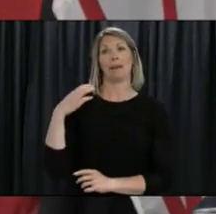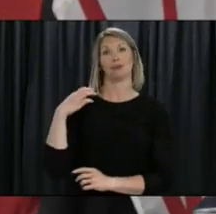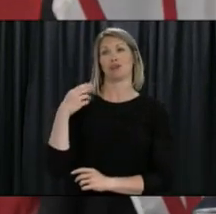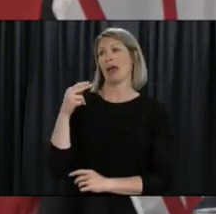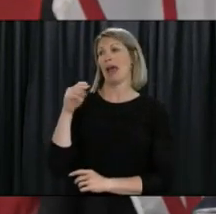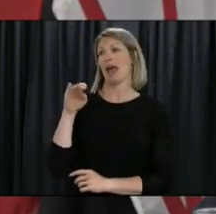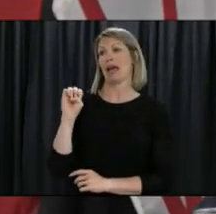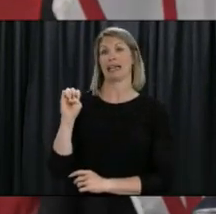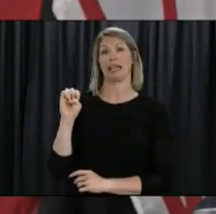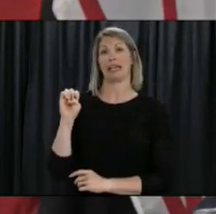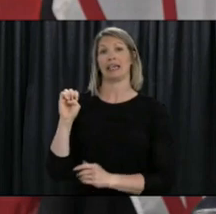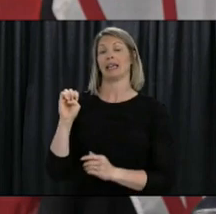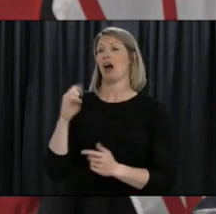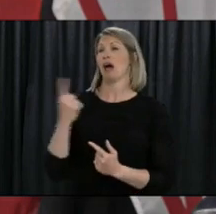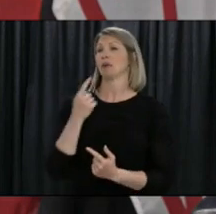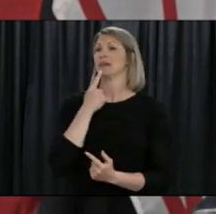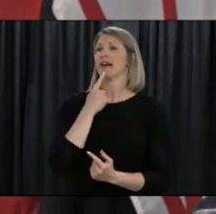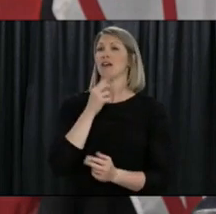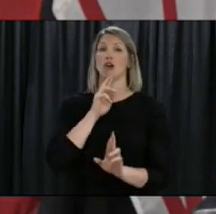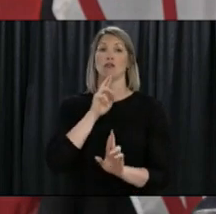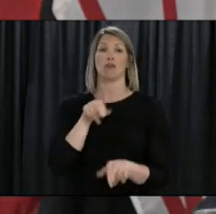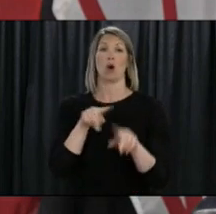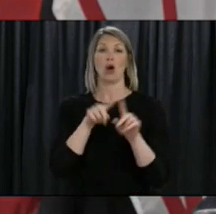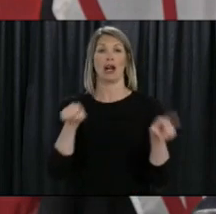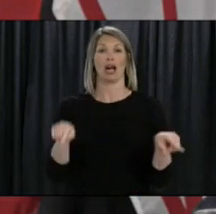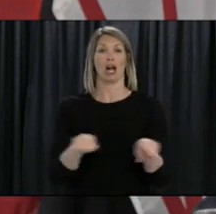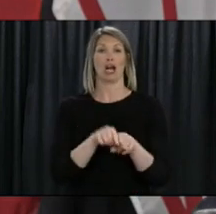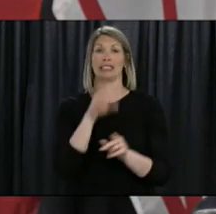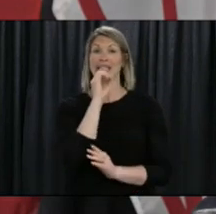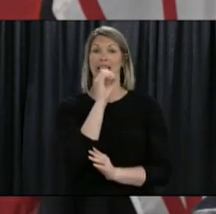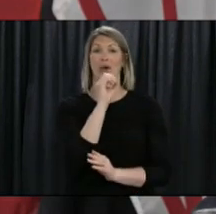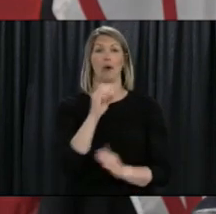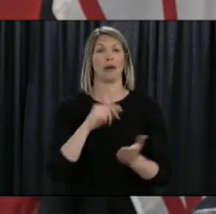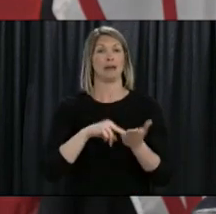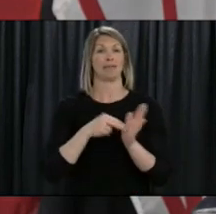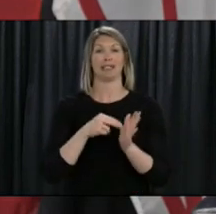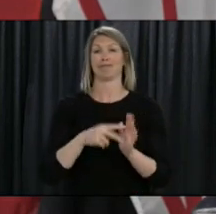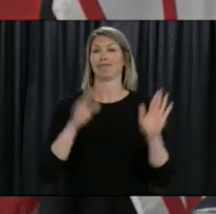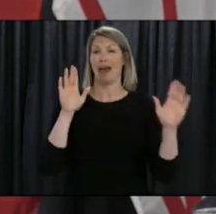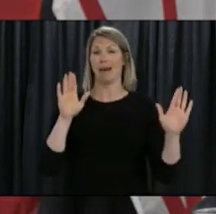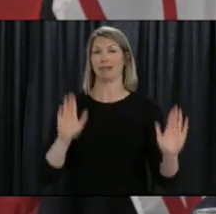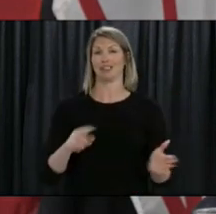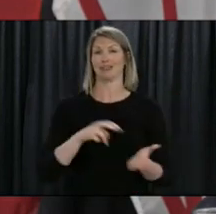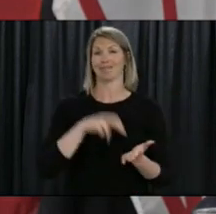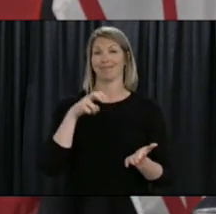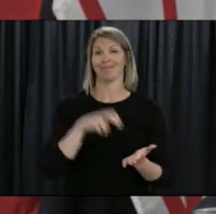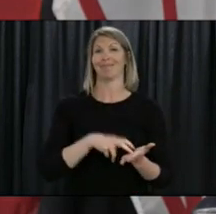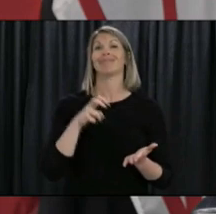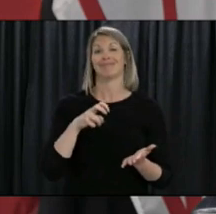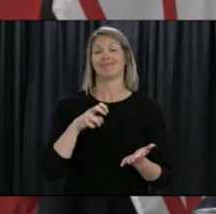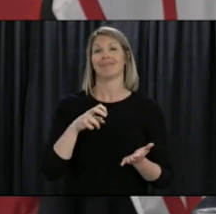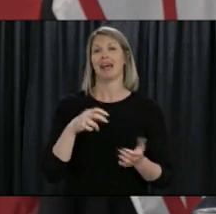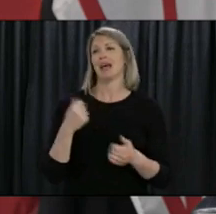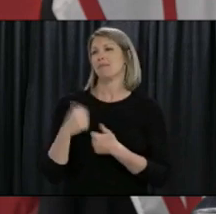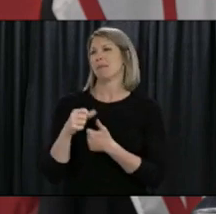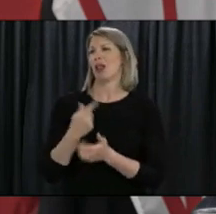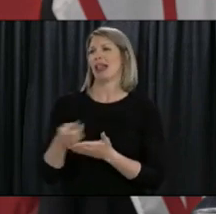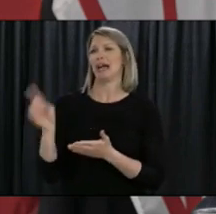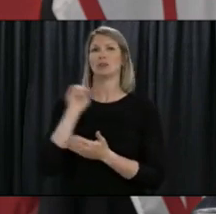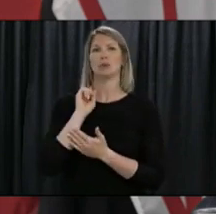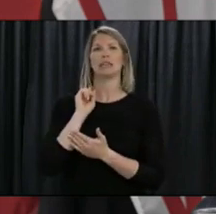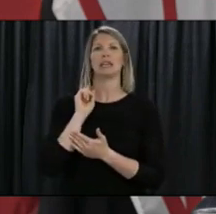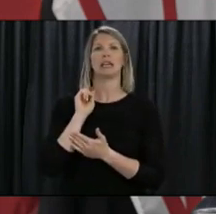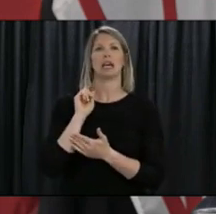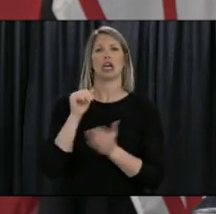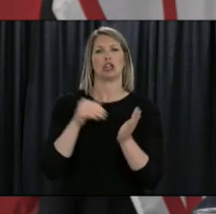this is zeros are good in this particular case. And last week, just a reminder that Dr. Fitzgerald allowed and suggested